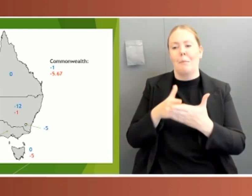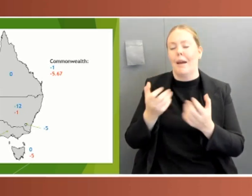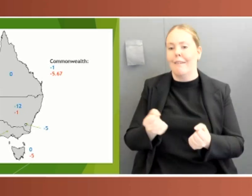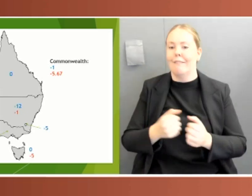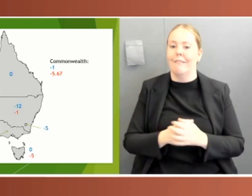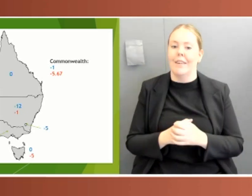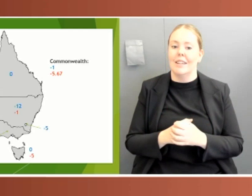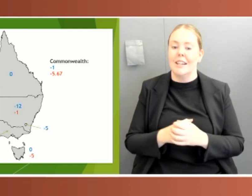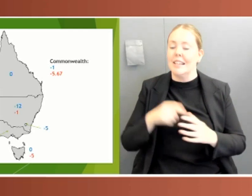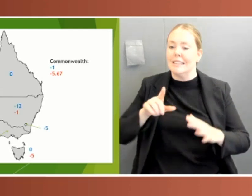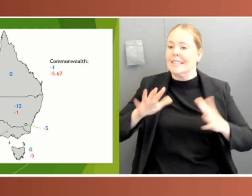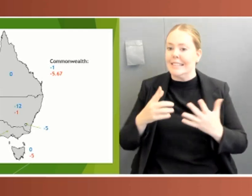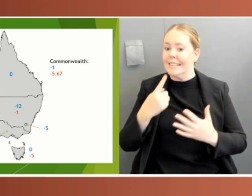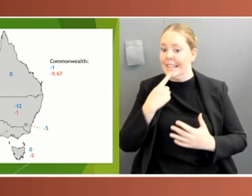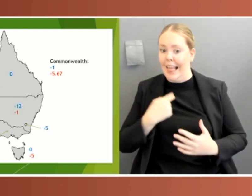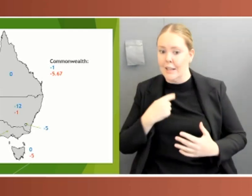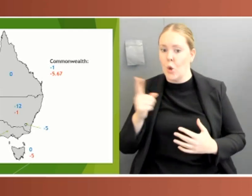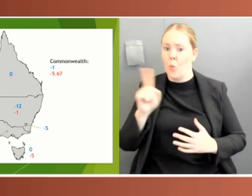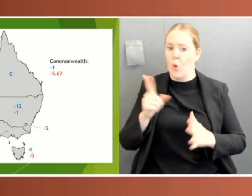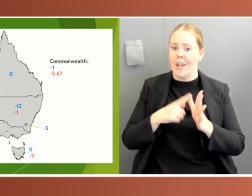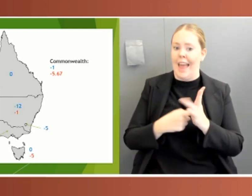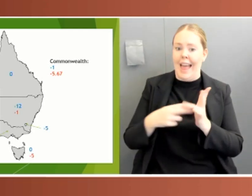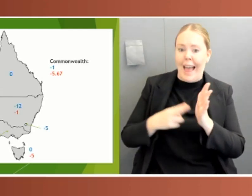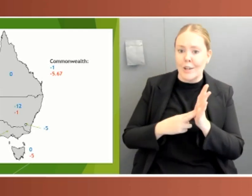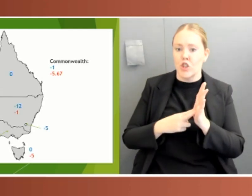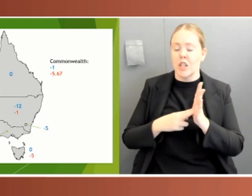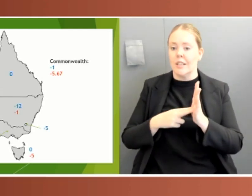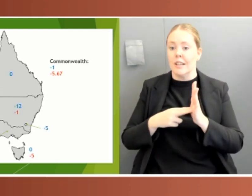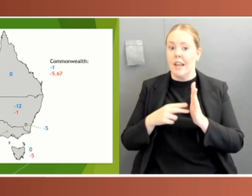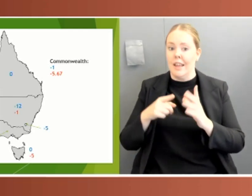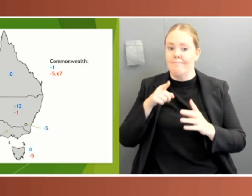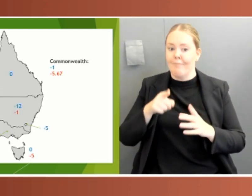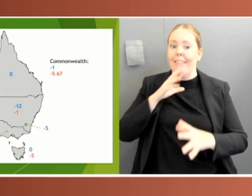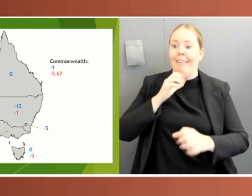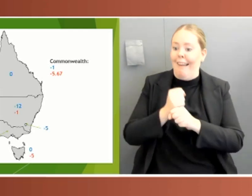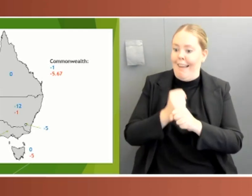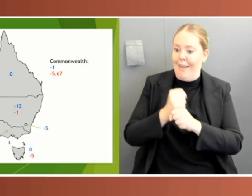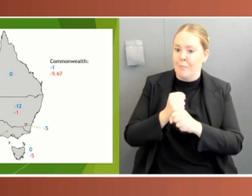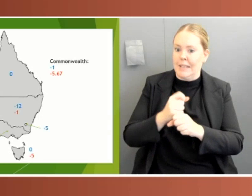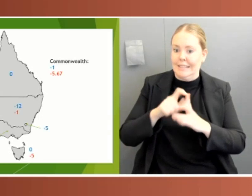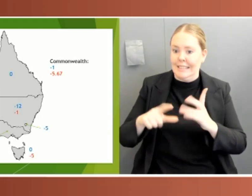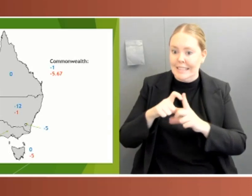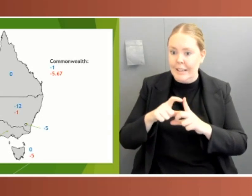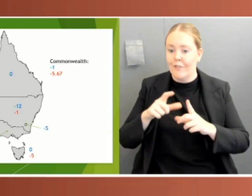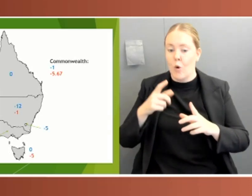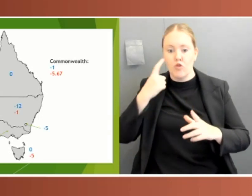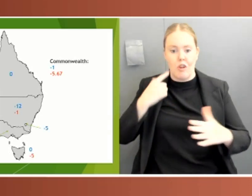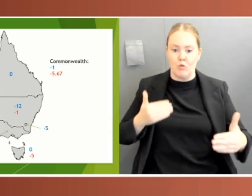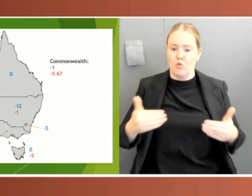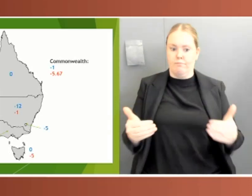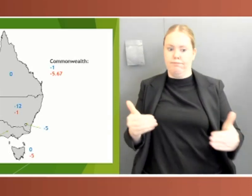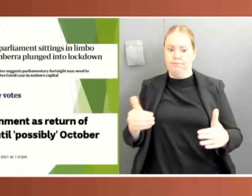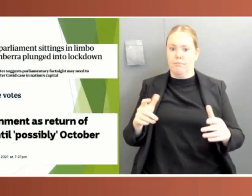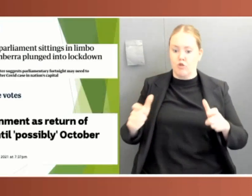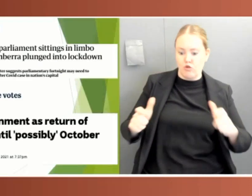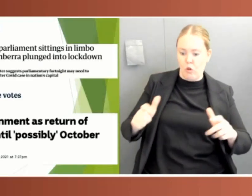of the crisis, i.e. between late March 2020 and May 2020, when COVID first really struck Australia? Again, the